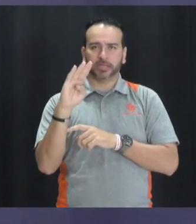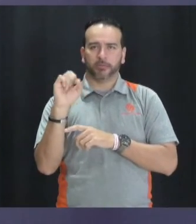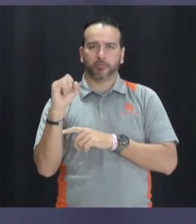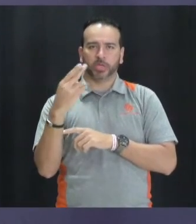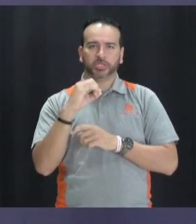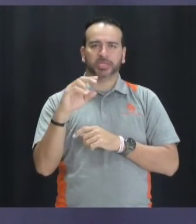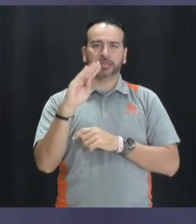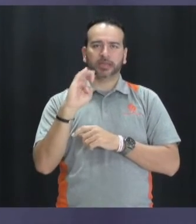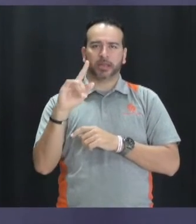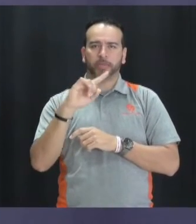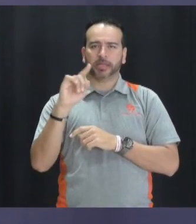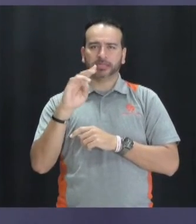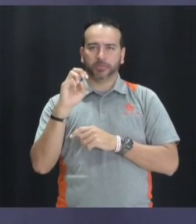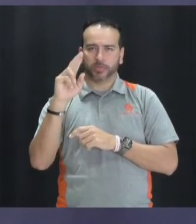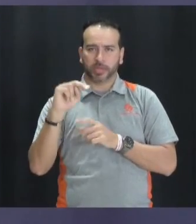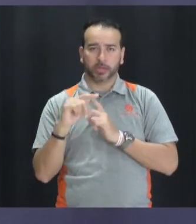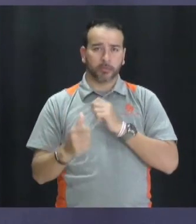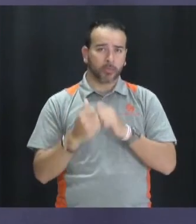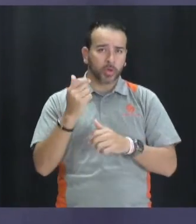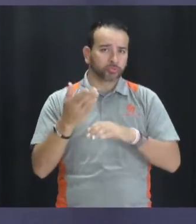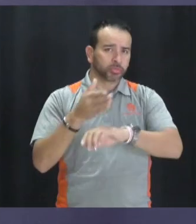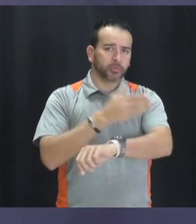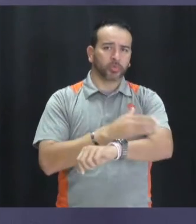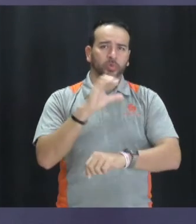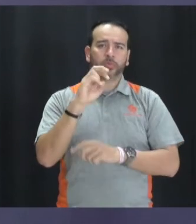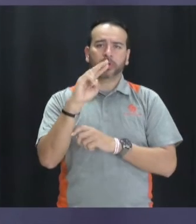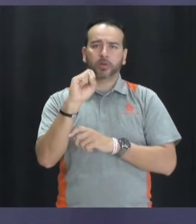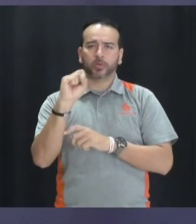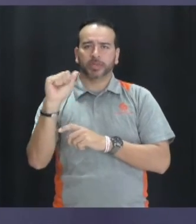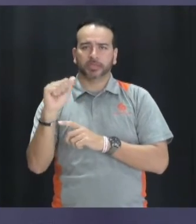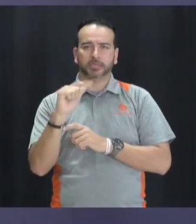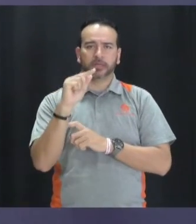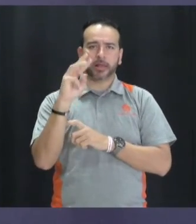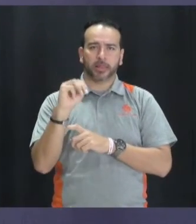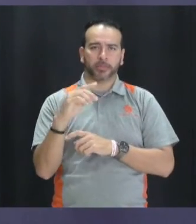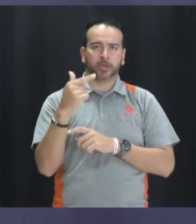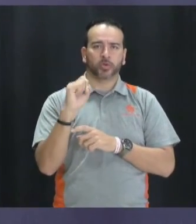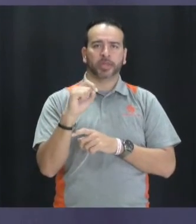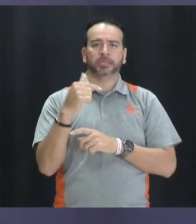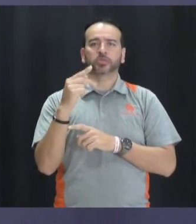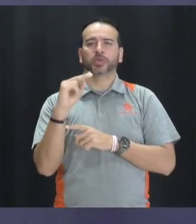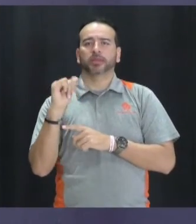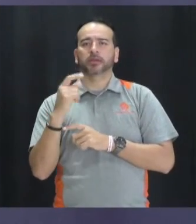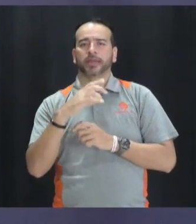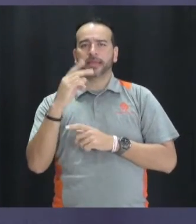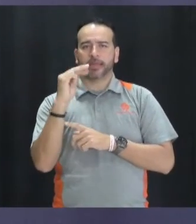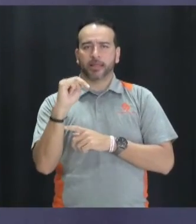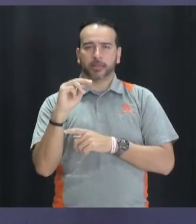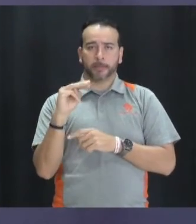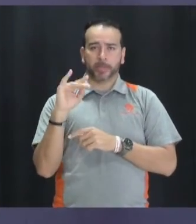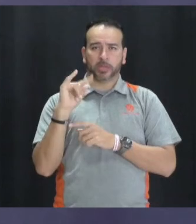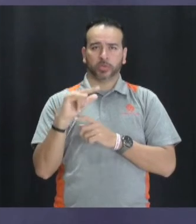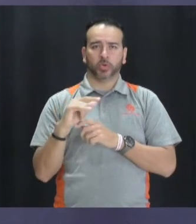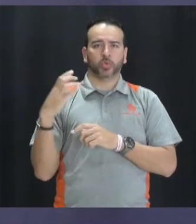Zimmerman. Most improved Carissa Elman, Grace Griginger, and Kaitlyn Michaels. Coaches awards